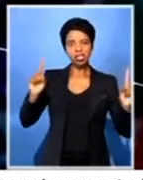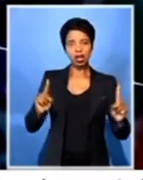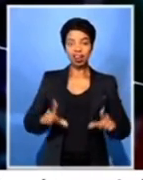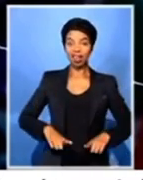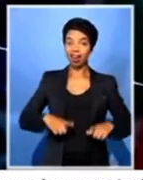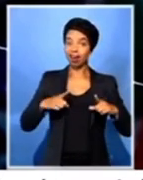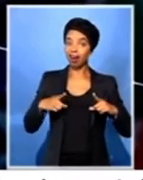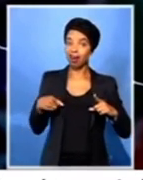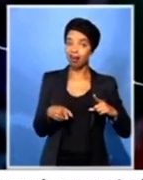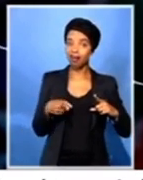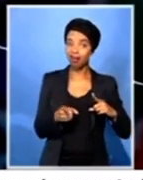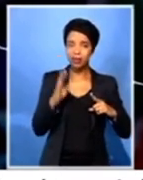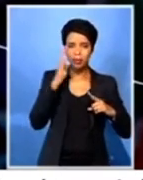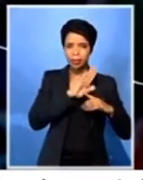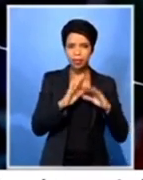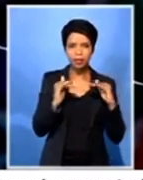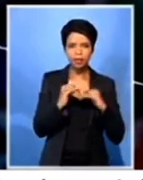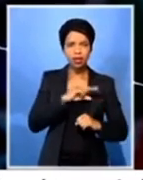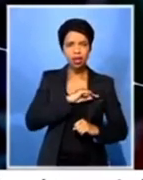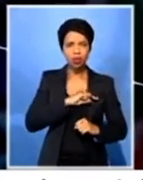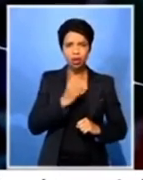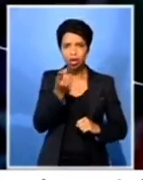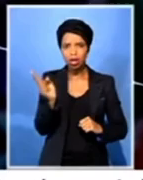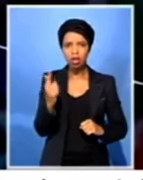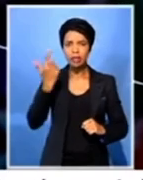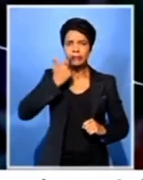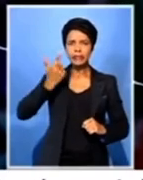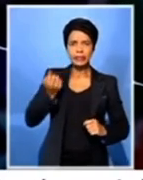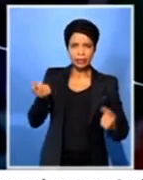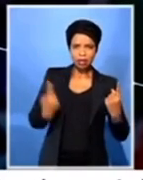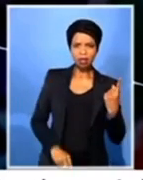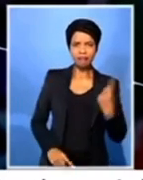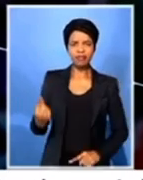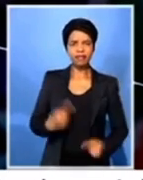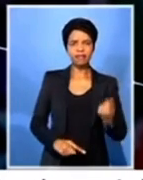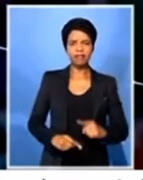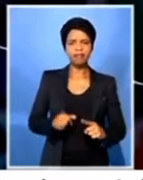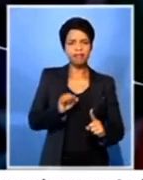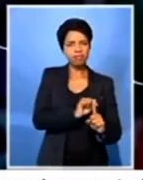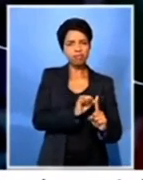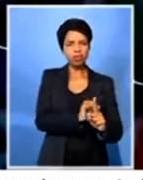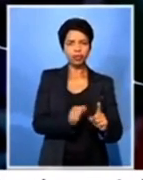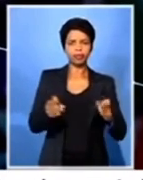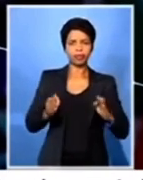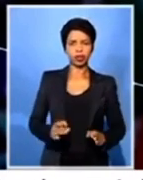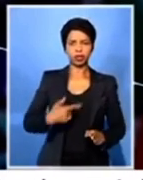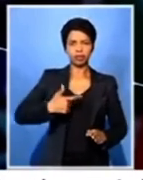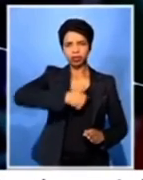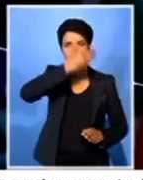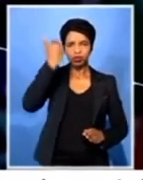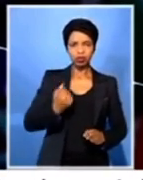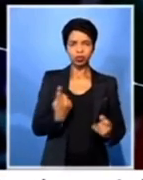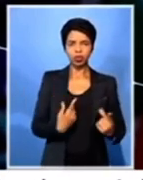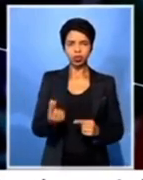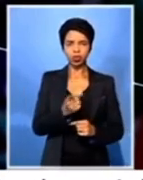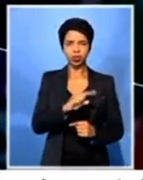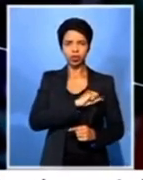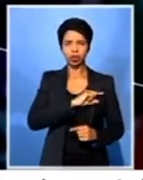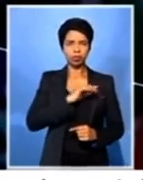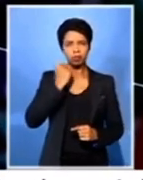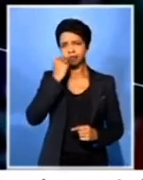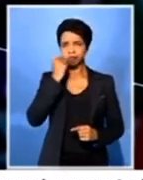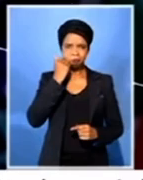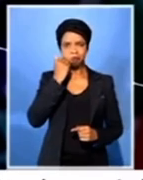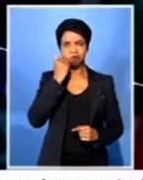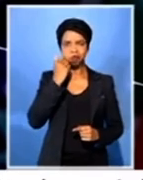Because we see these people amongst us here today. We don't know what to do because we don't want to be accused of being